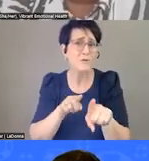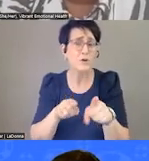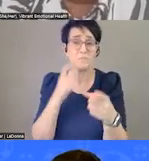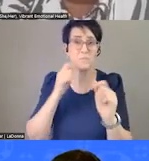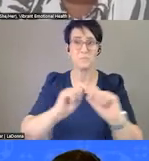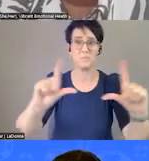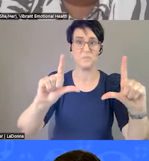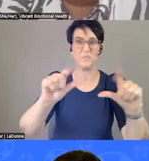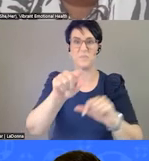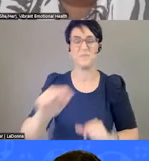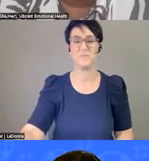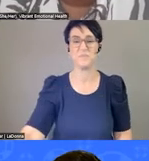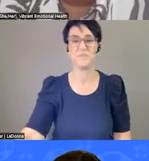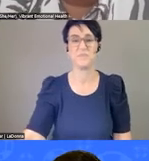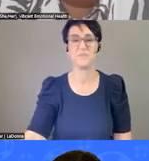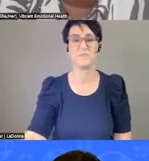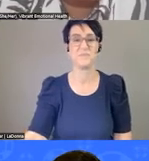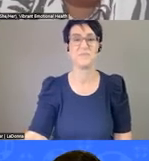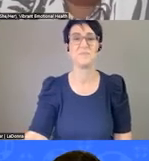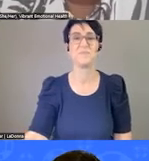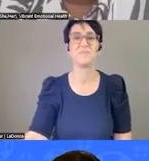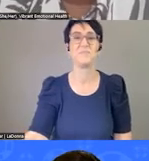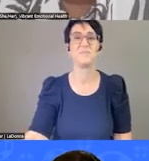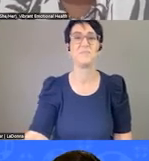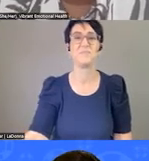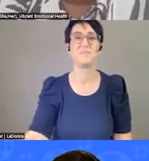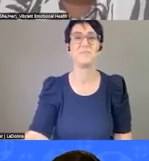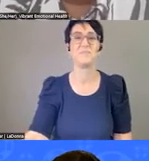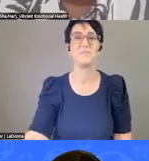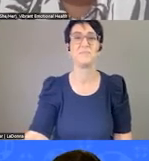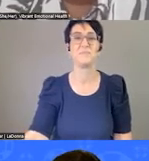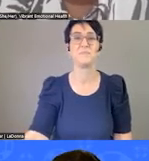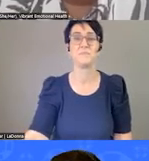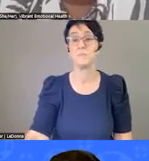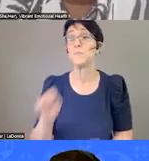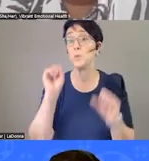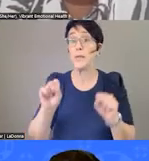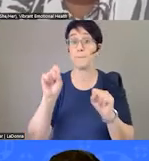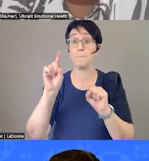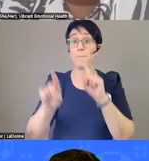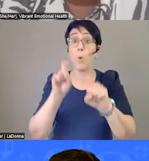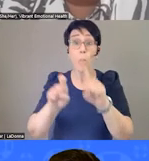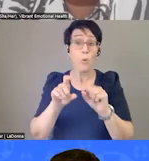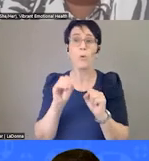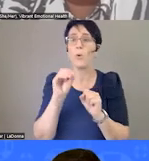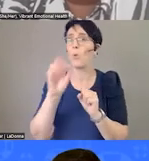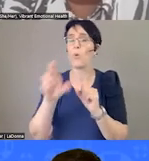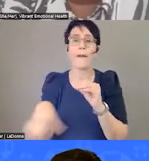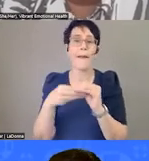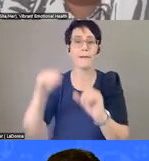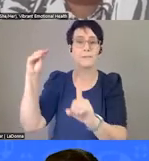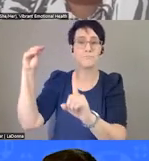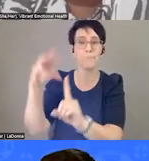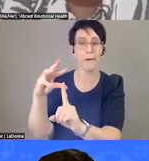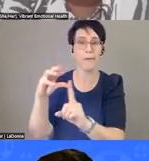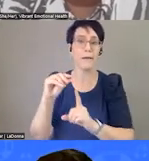option to poll the audience. That should be up now. You can also bring in anyone else that you want spotlighted to help walk